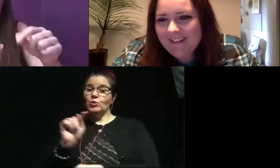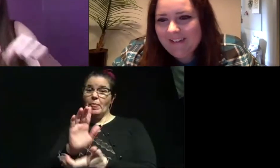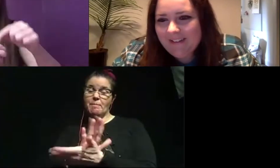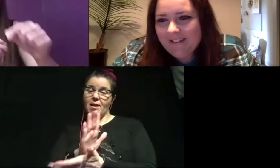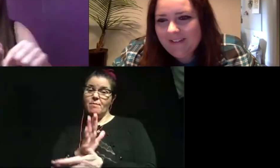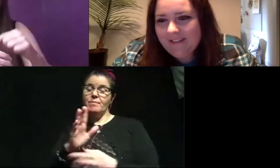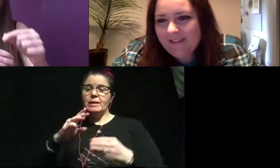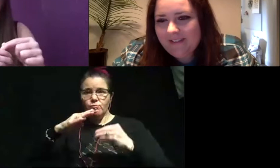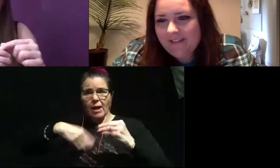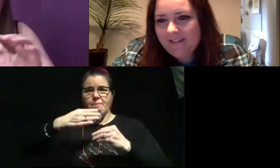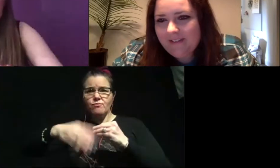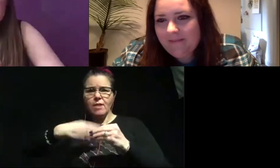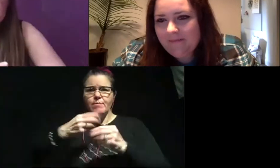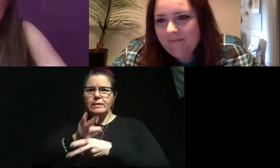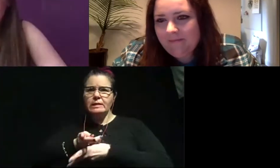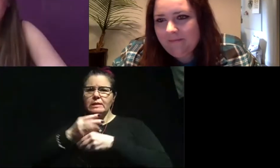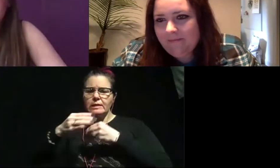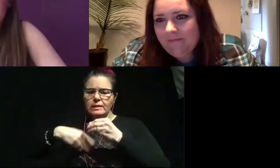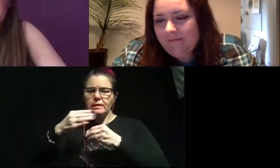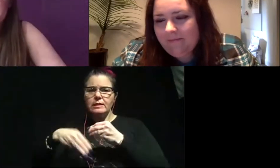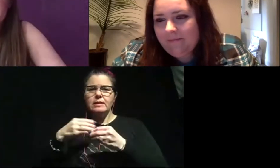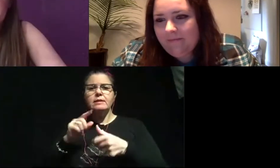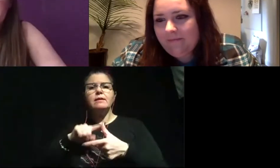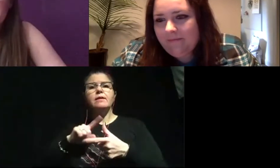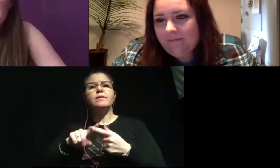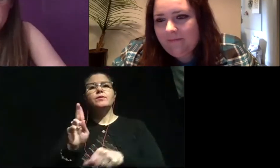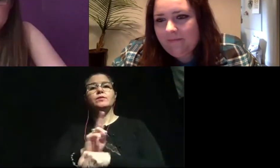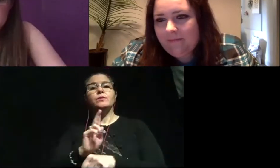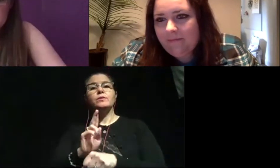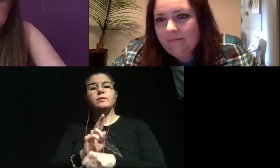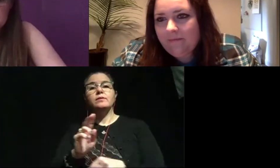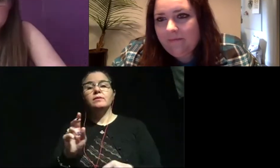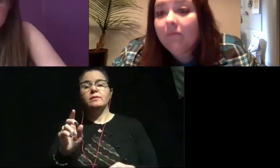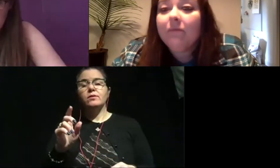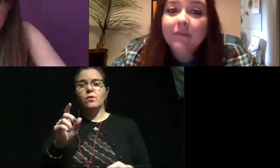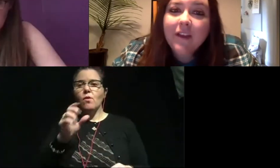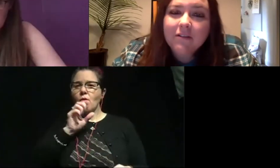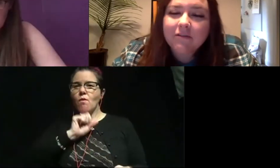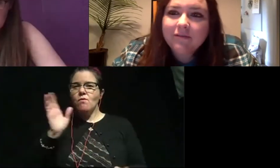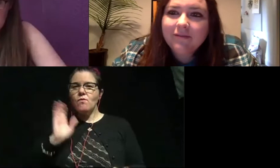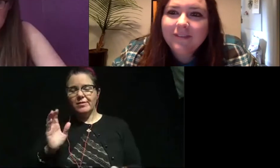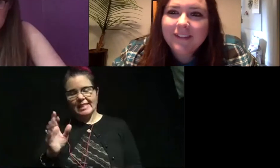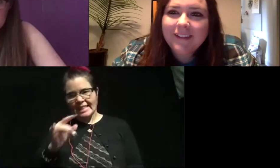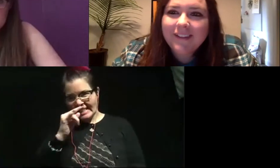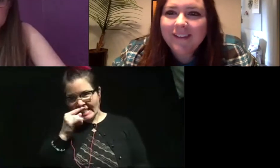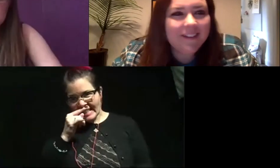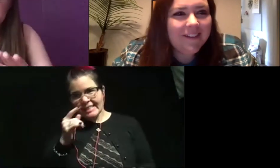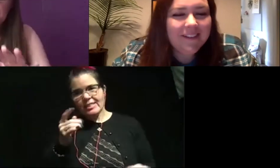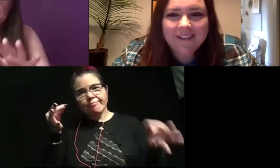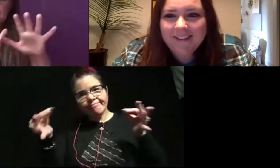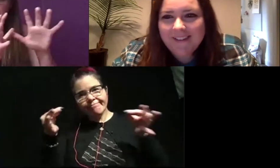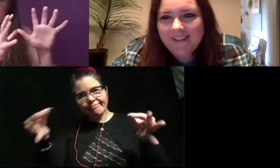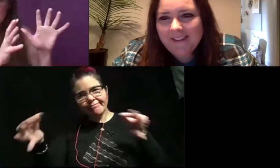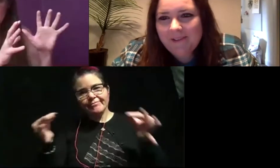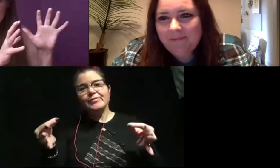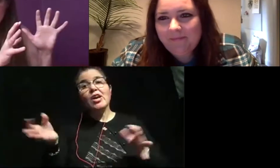to wrap our fossils carefully. And then we use, um, film canisters. So kids, I'm going to spin you a yarn here. A